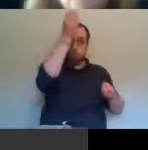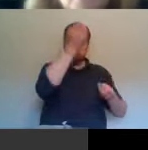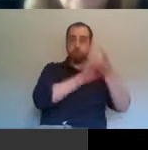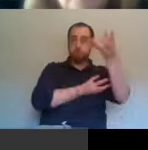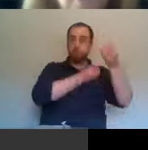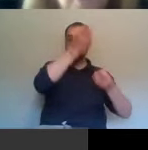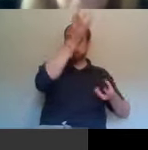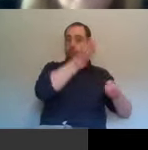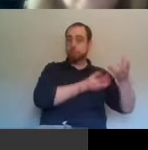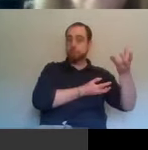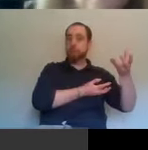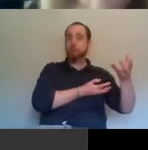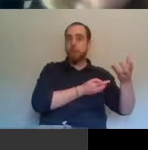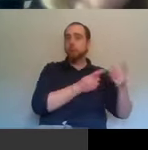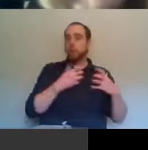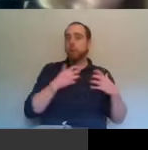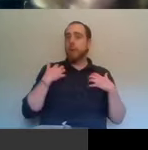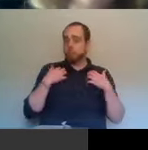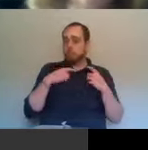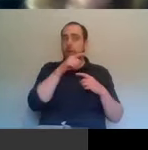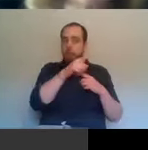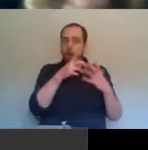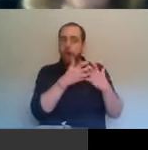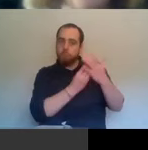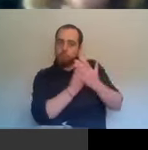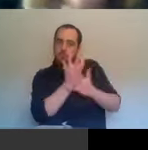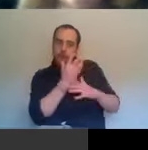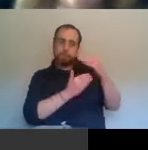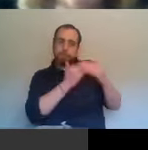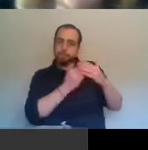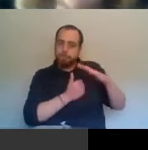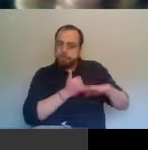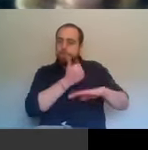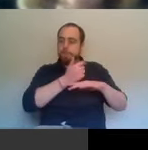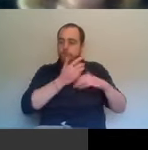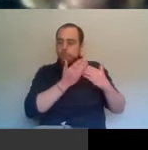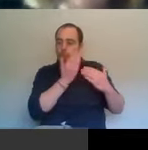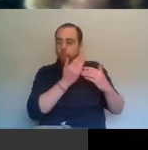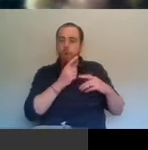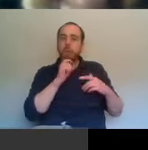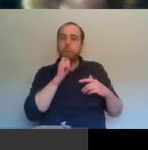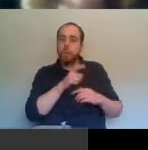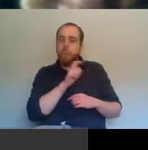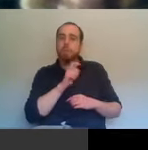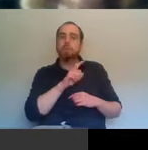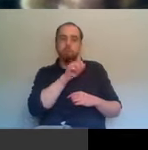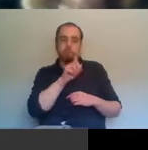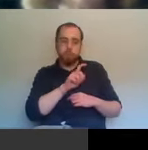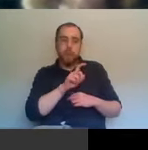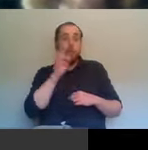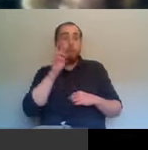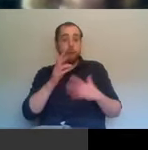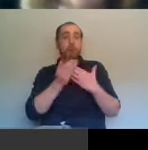some intriguing developments in that respect. But I, I, I think you'll find particularly in, in, in foreign affairs that